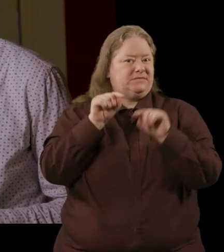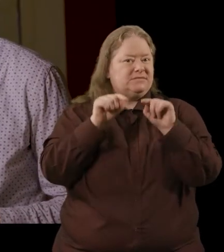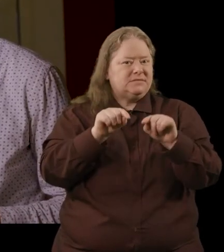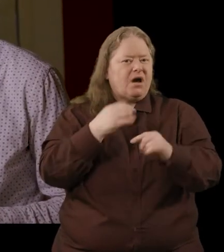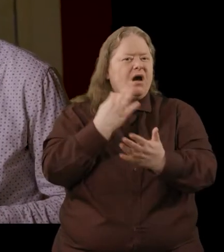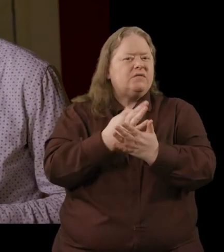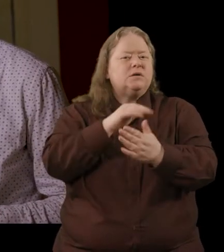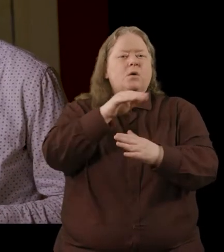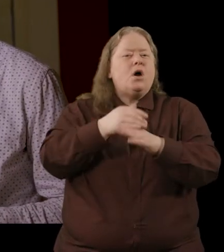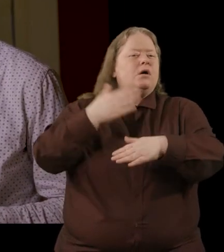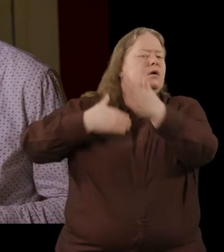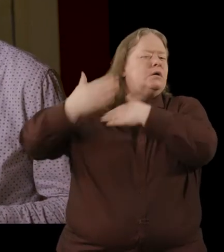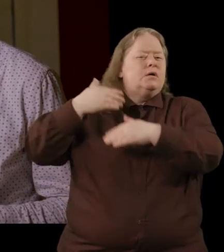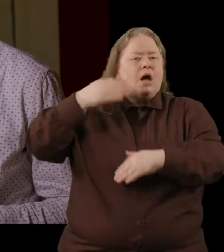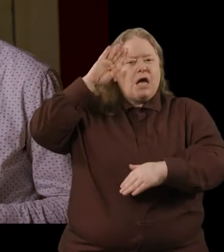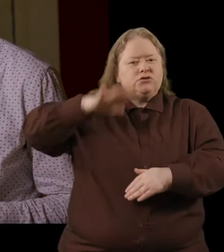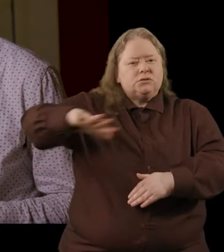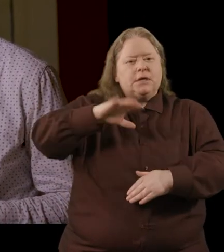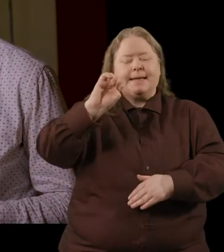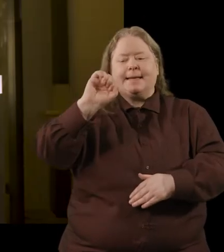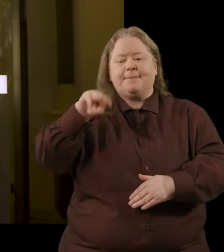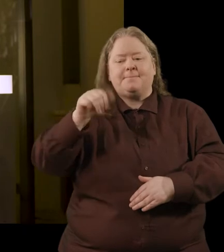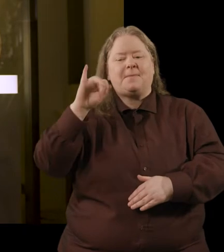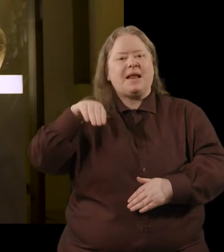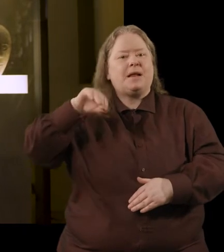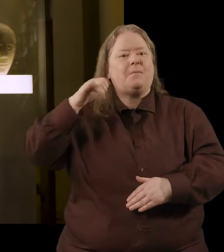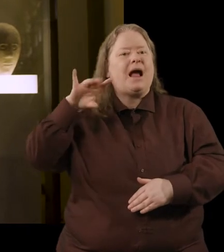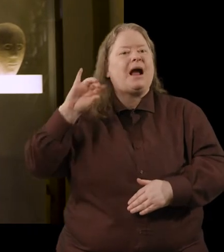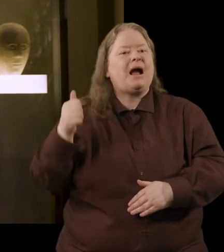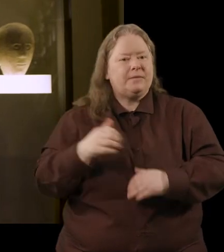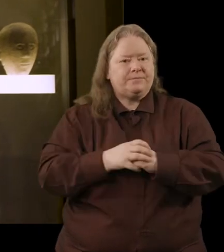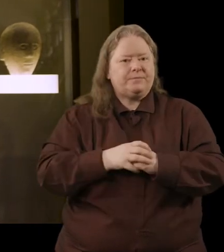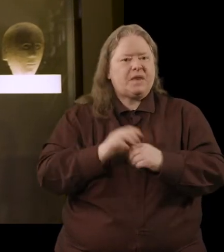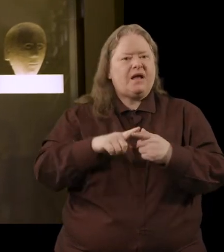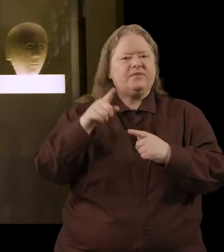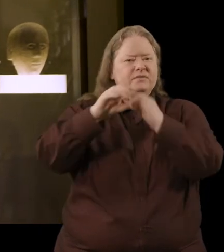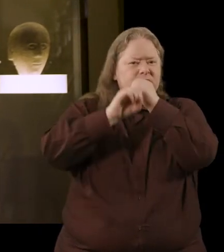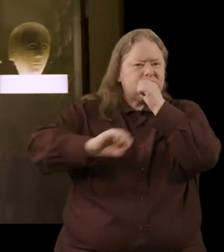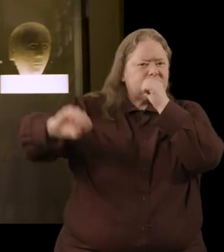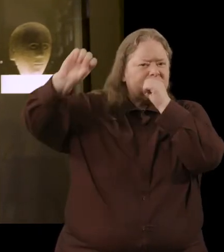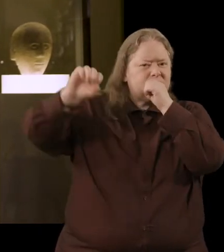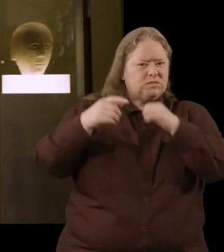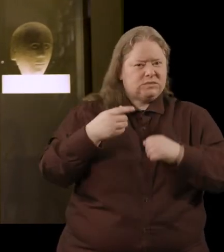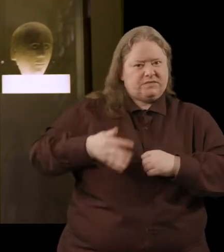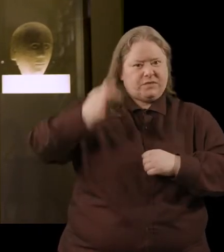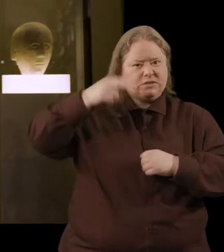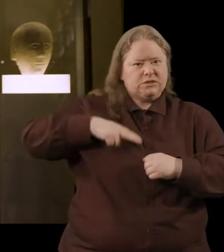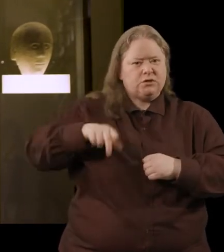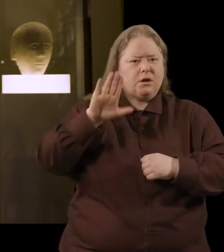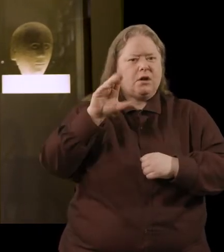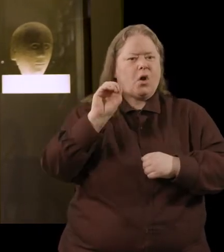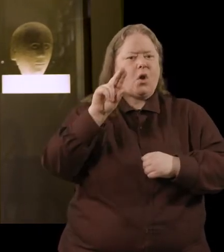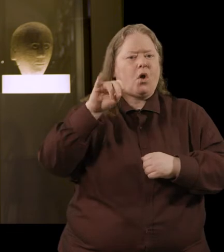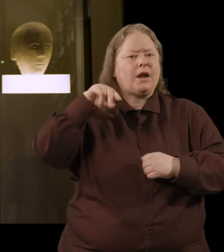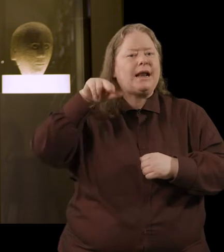centred in ancient Irish sites like Awan Maca. And the Loch Nisheed trumpet was discovered nearby, not far from